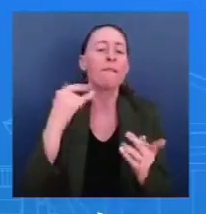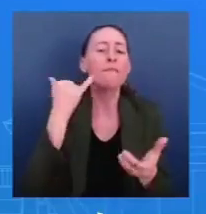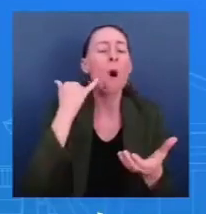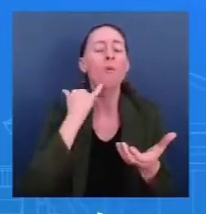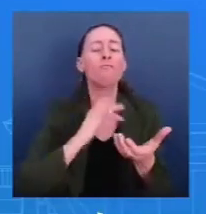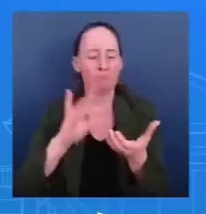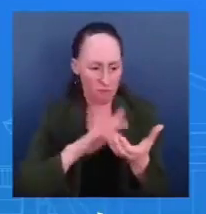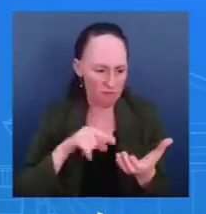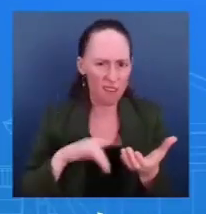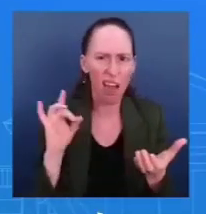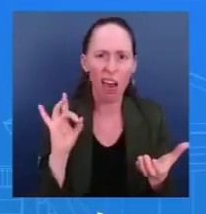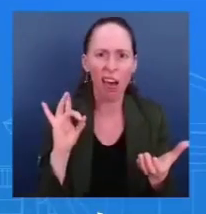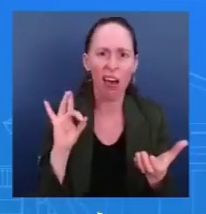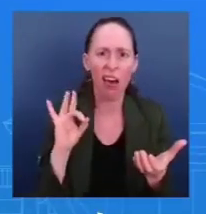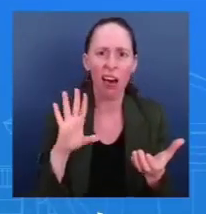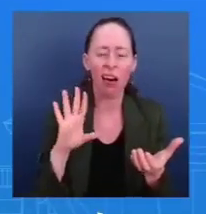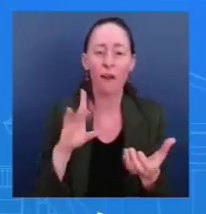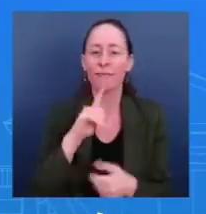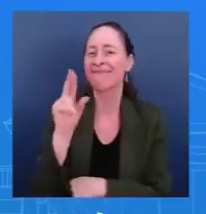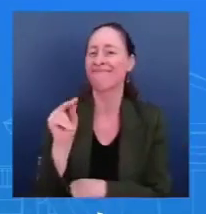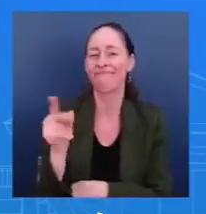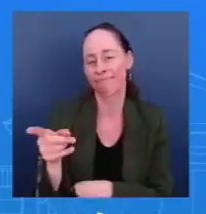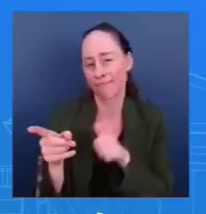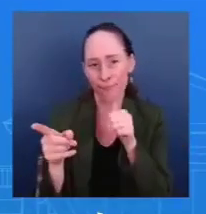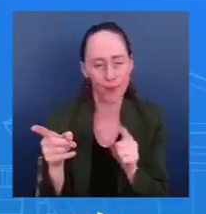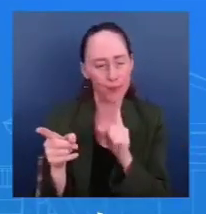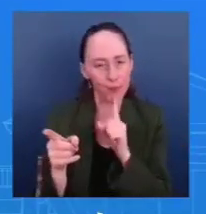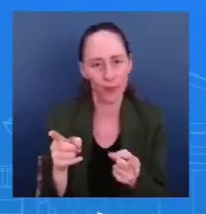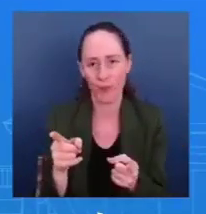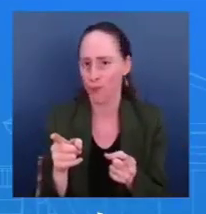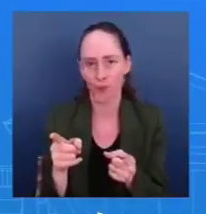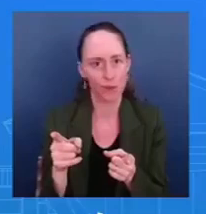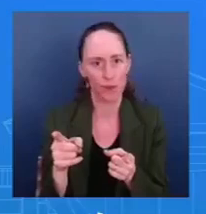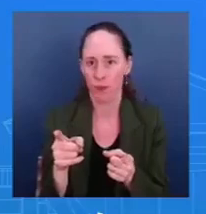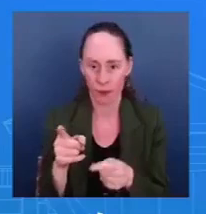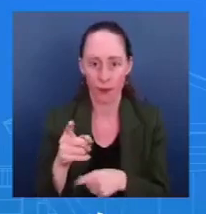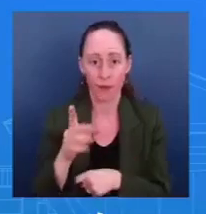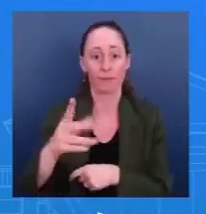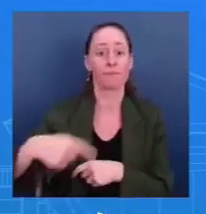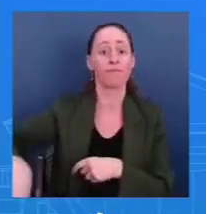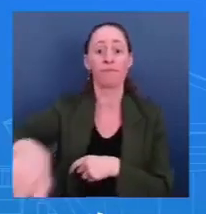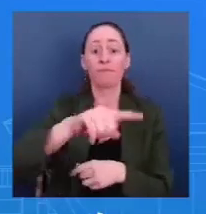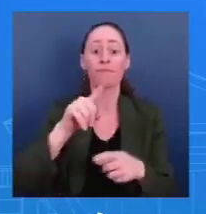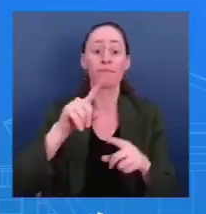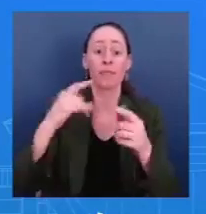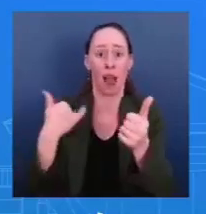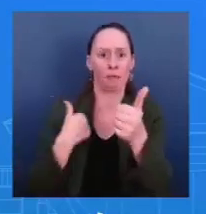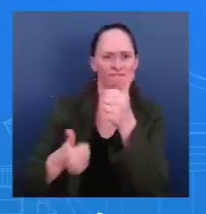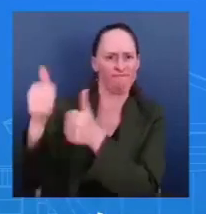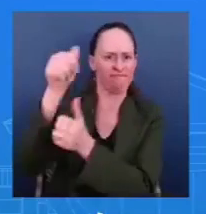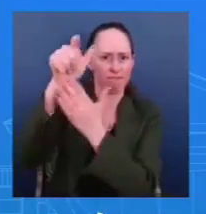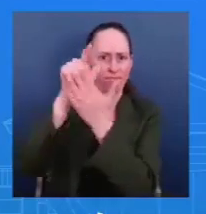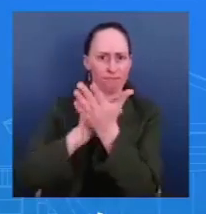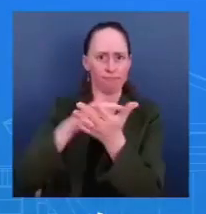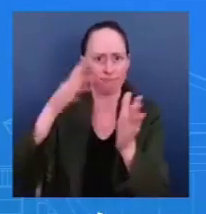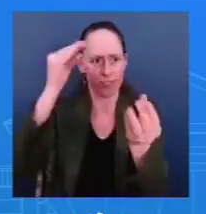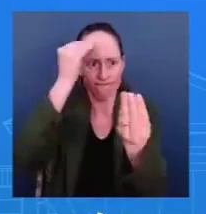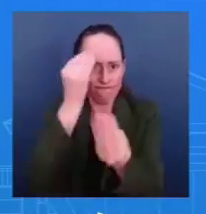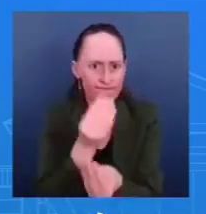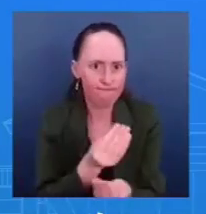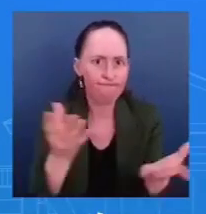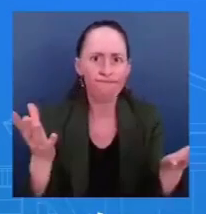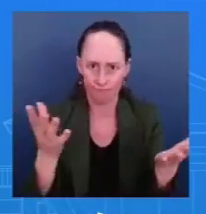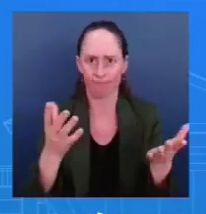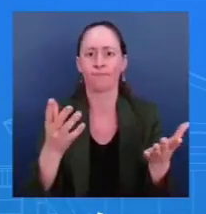enforcement actions that were announced just a little bit ago by the Attorney General, the State Department announced a new policy to restrict visas for employees of Kremlin